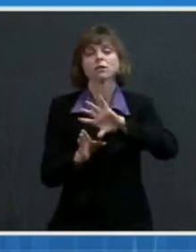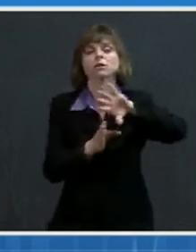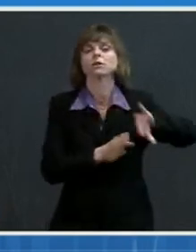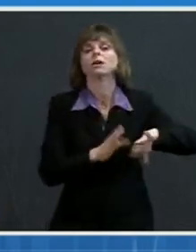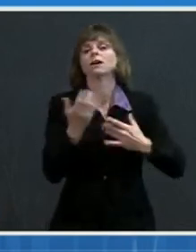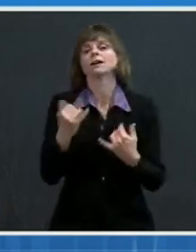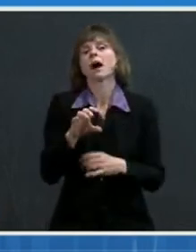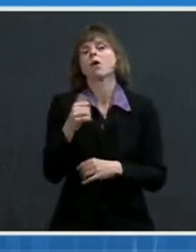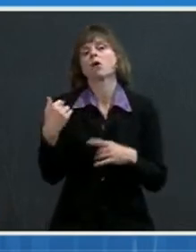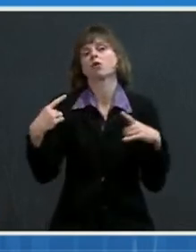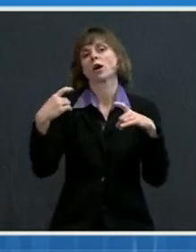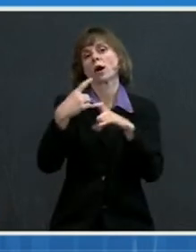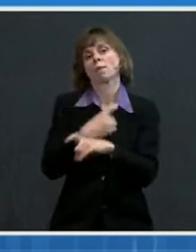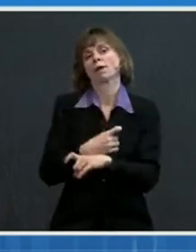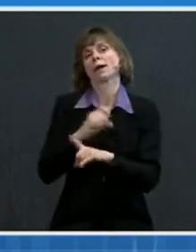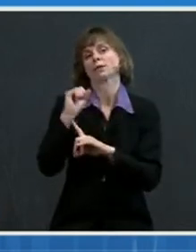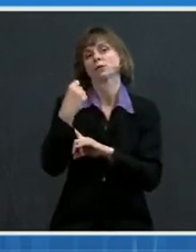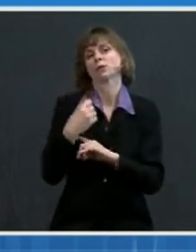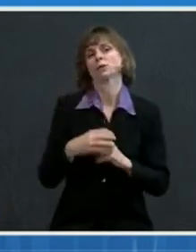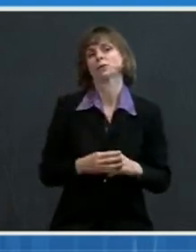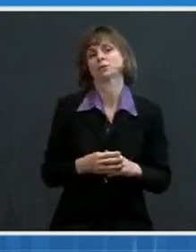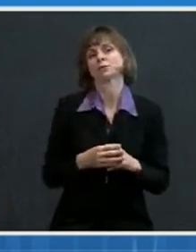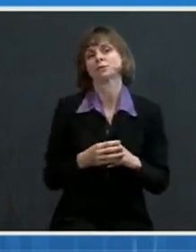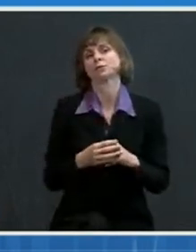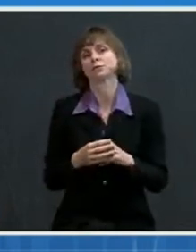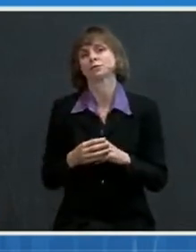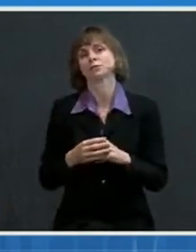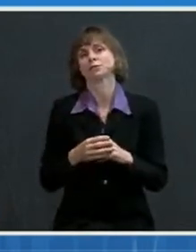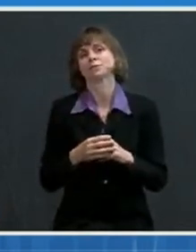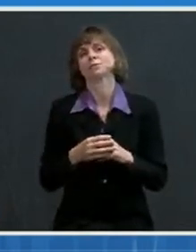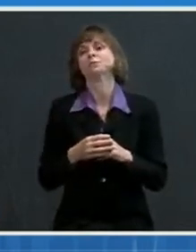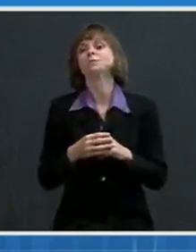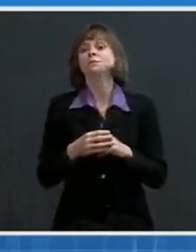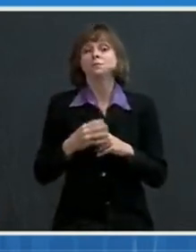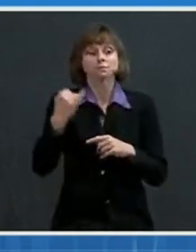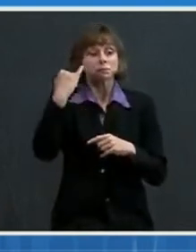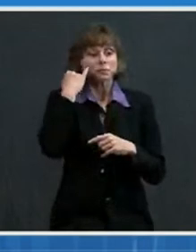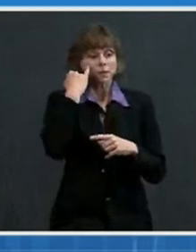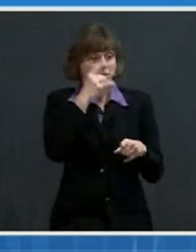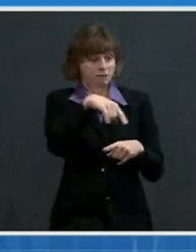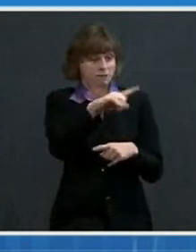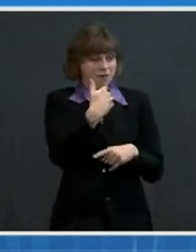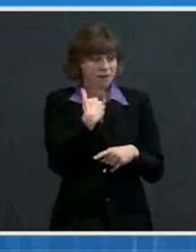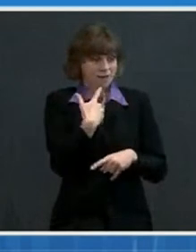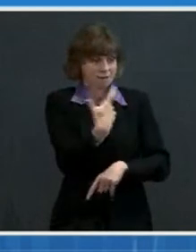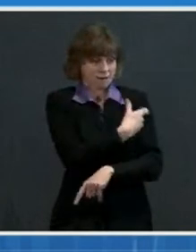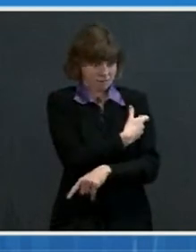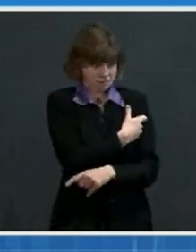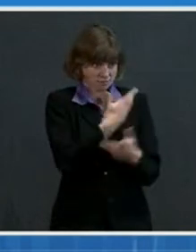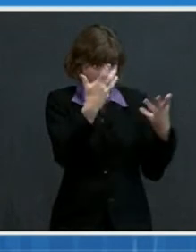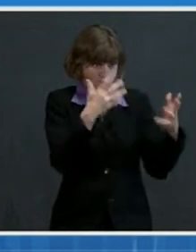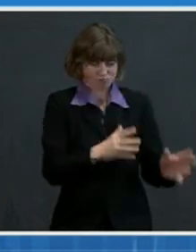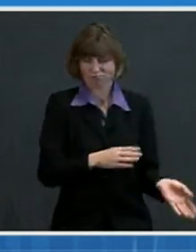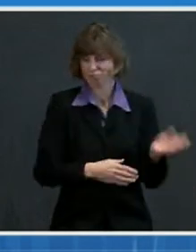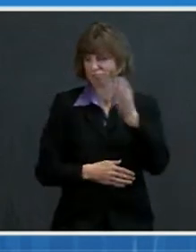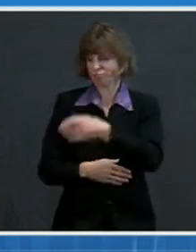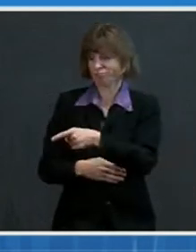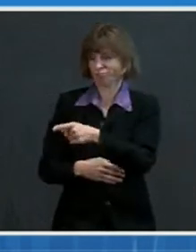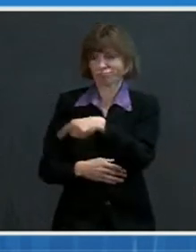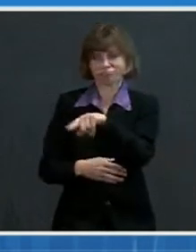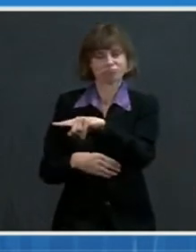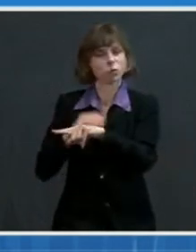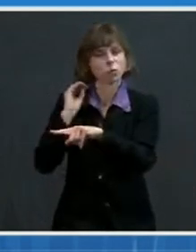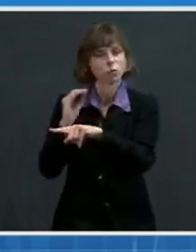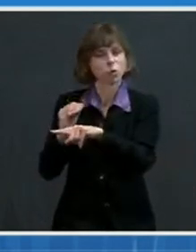scenario. It involves vaccinated people visiting with unvaccinated people. When fully vaccinated people